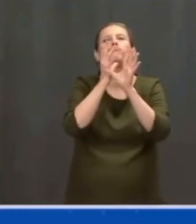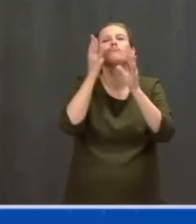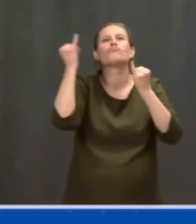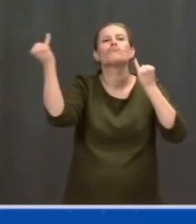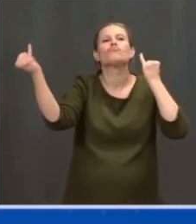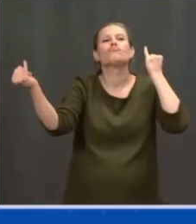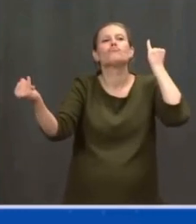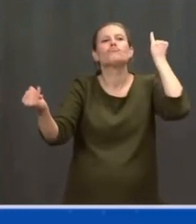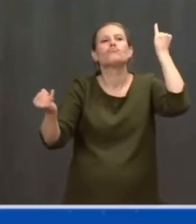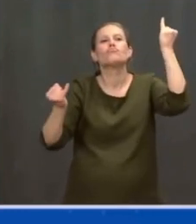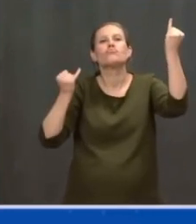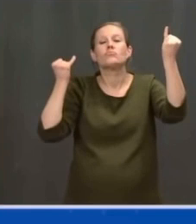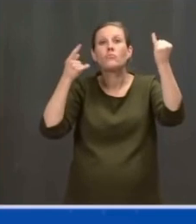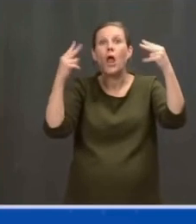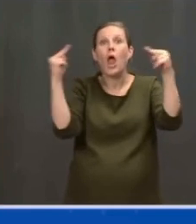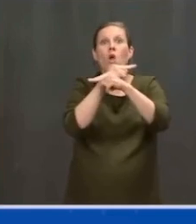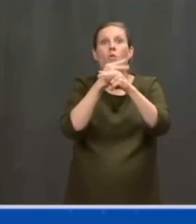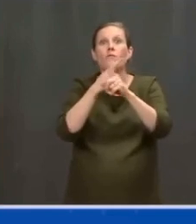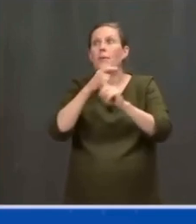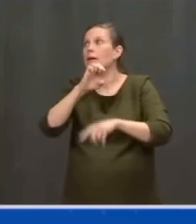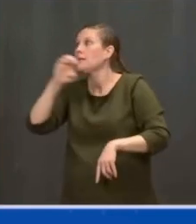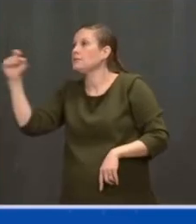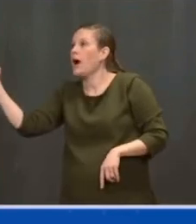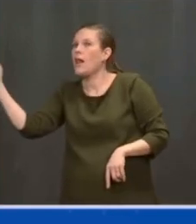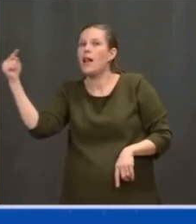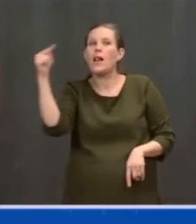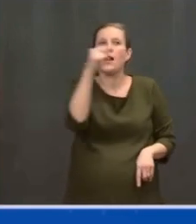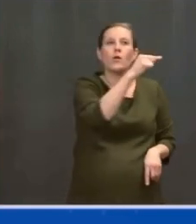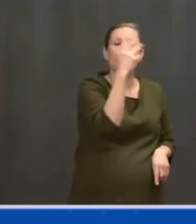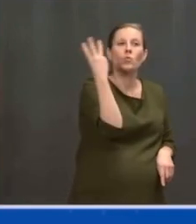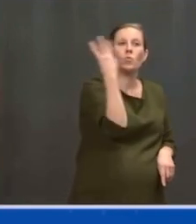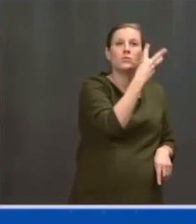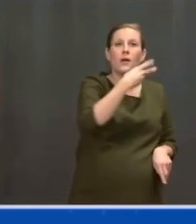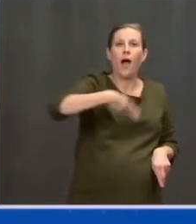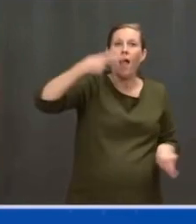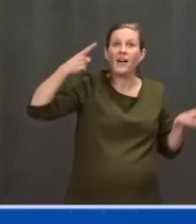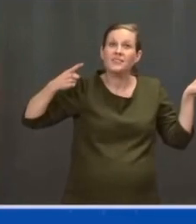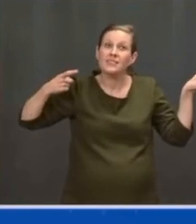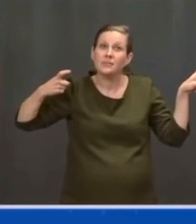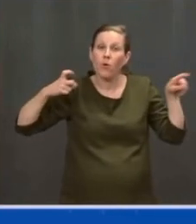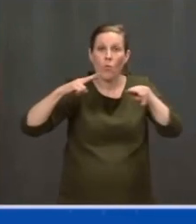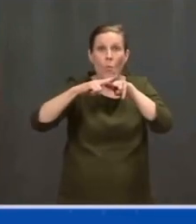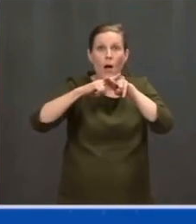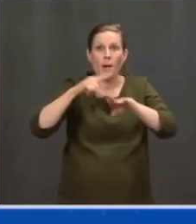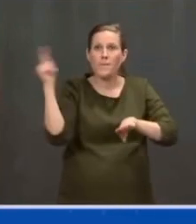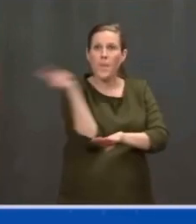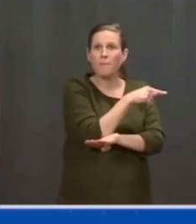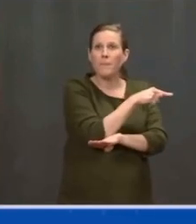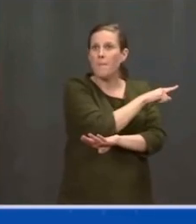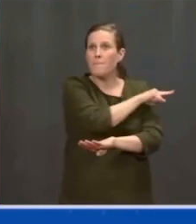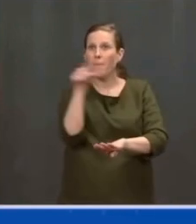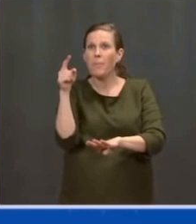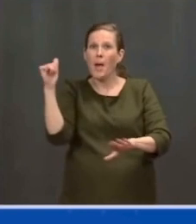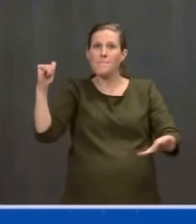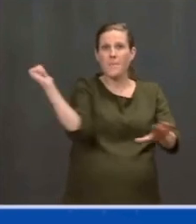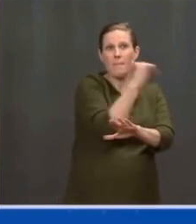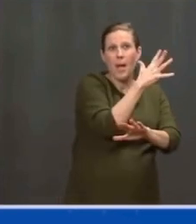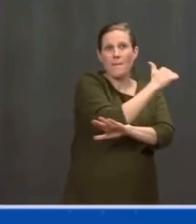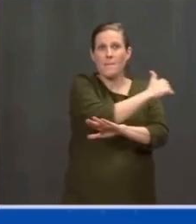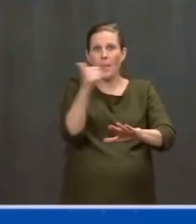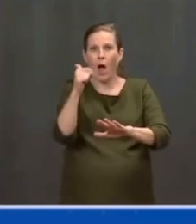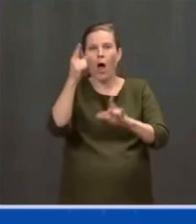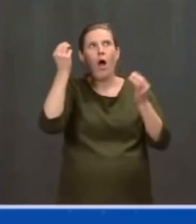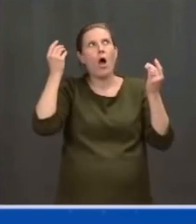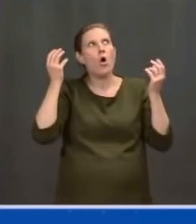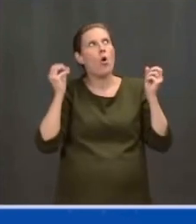high-speed train. You can connect high-speed, affordable, reliable internet wherever you live. Imagine knowing that you are